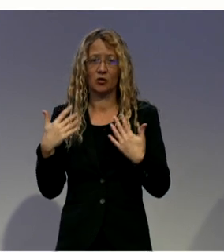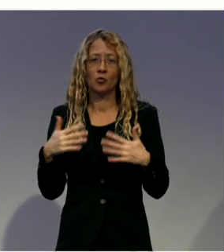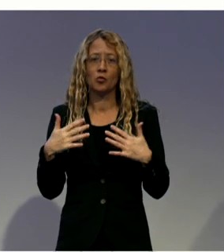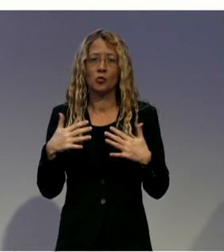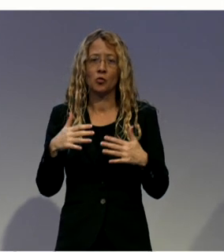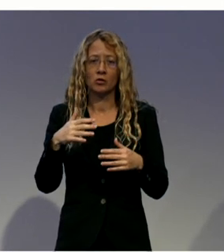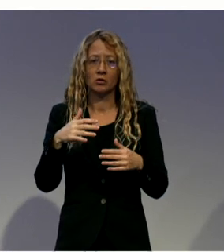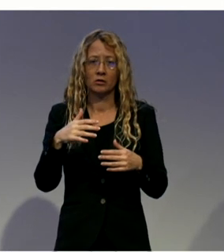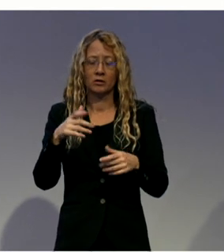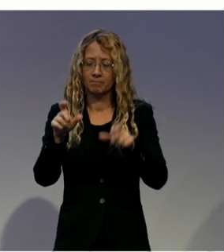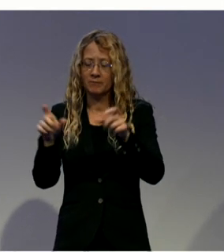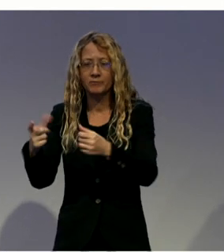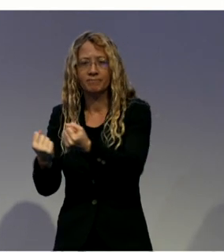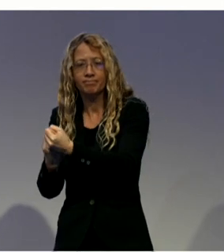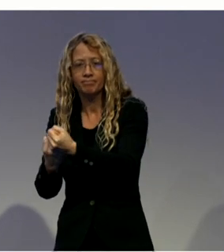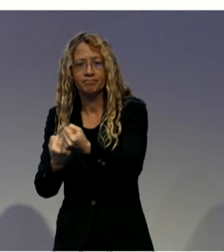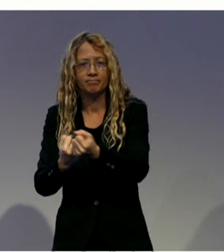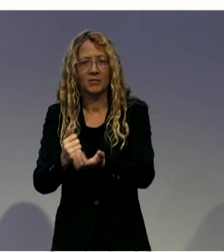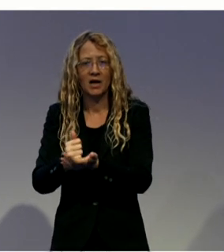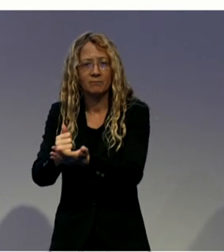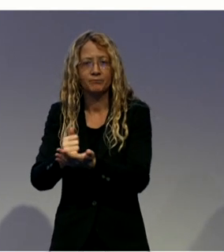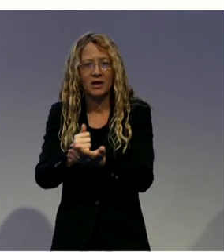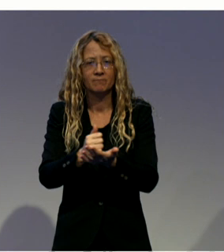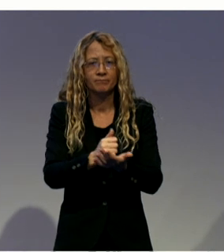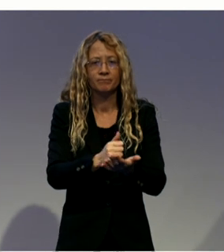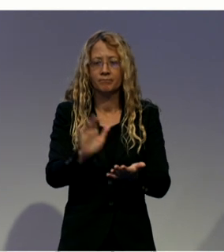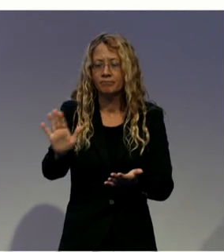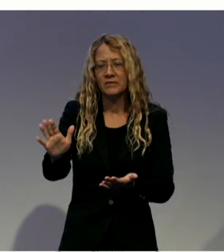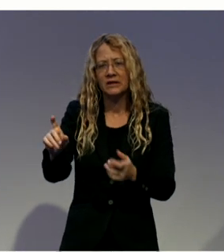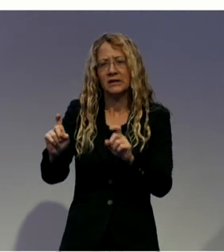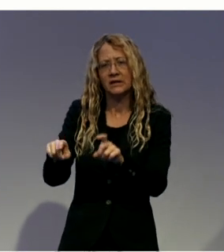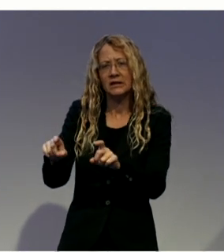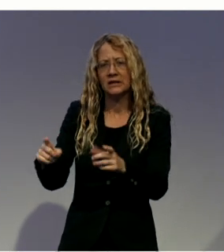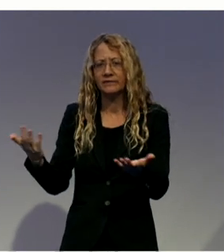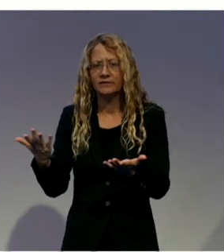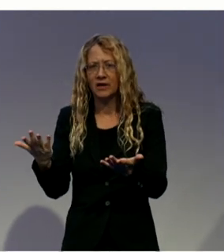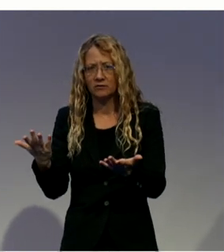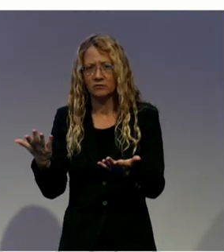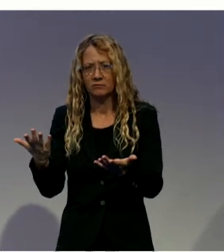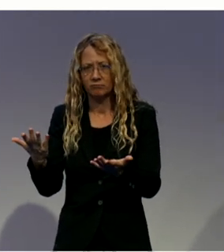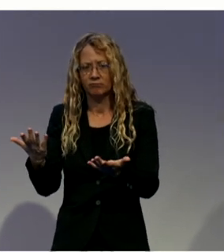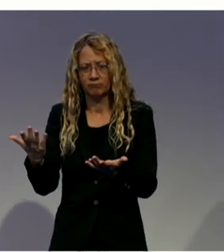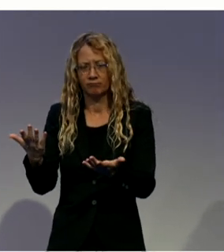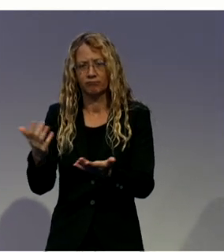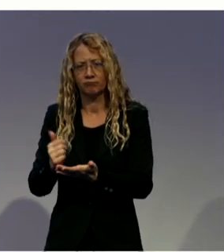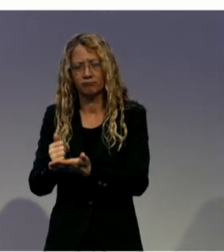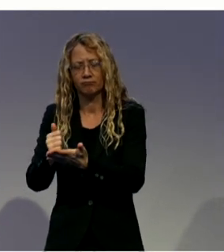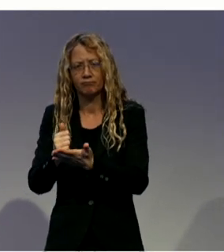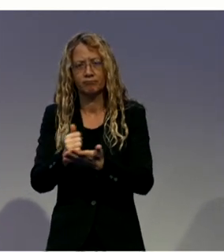And then, Eveline will talk to us. she's a member of the, again,